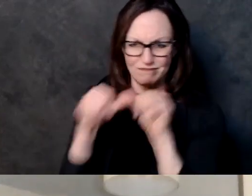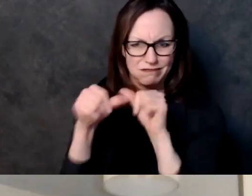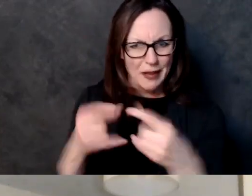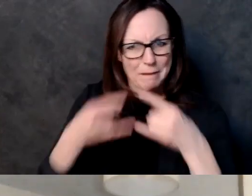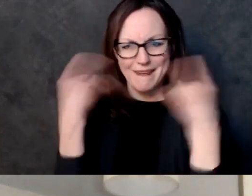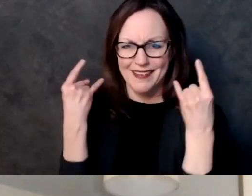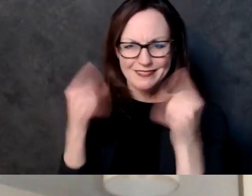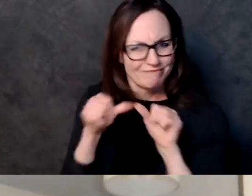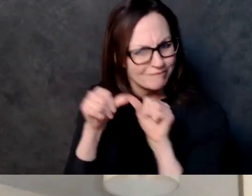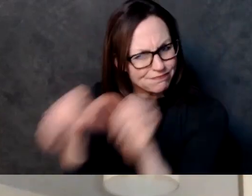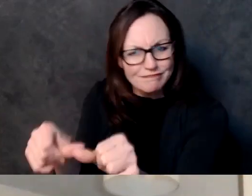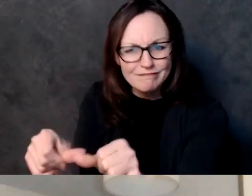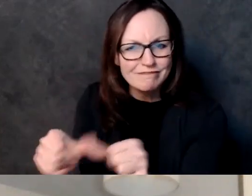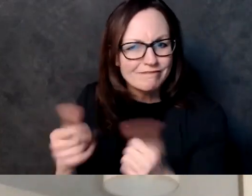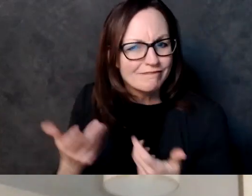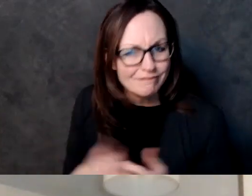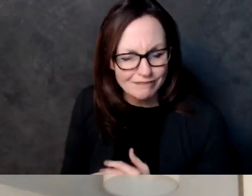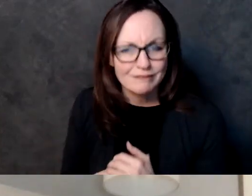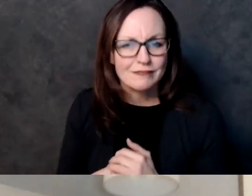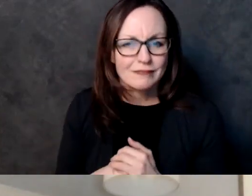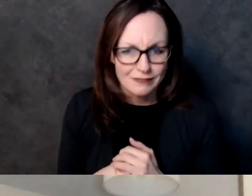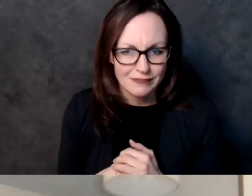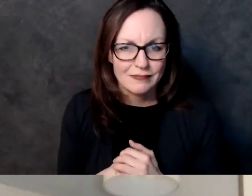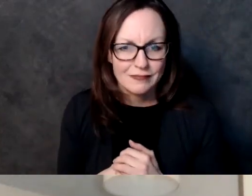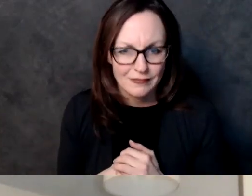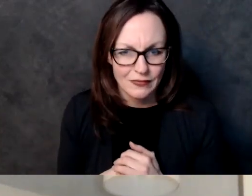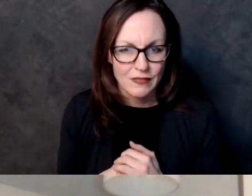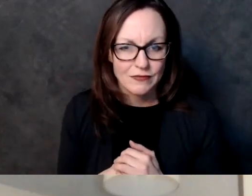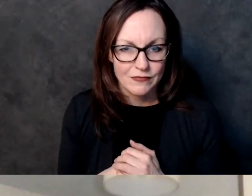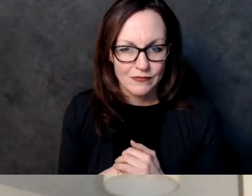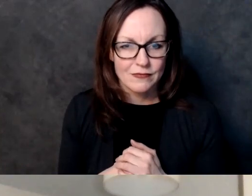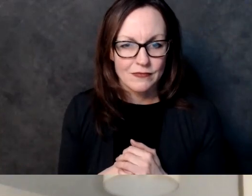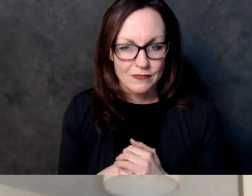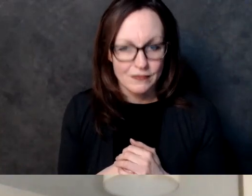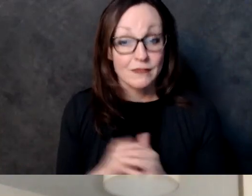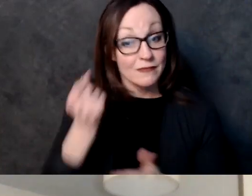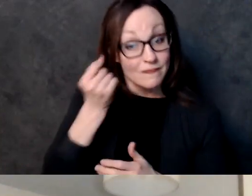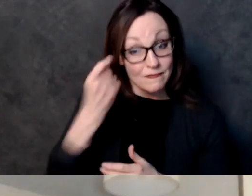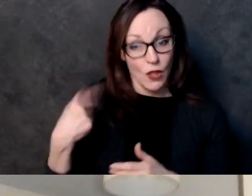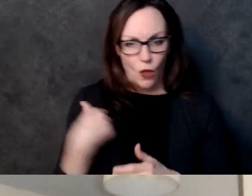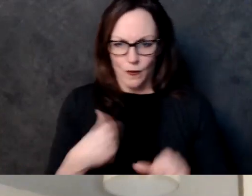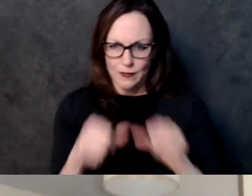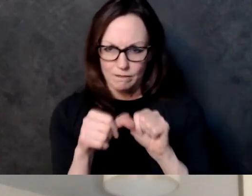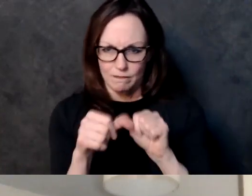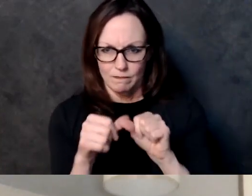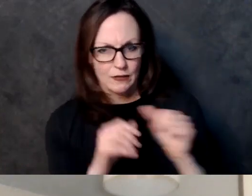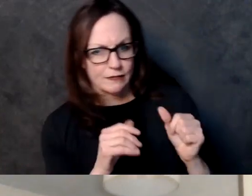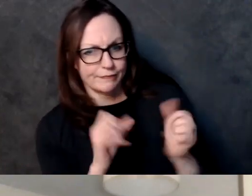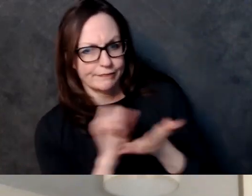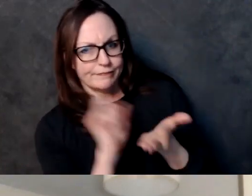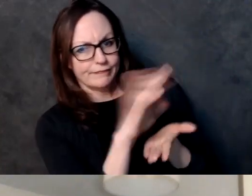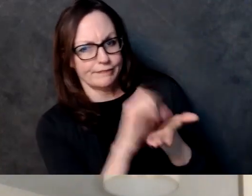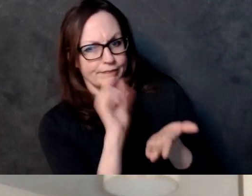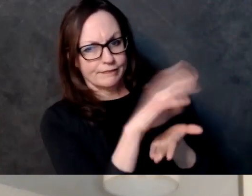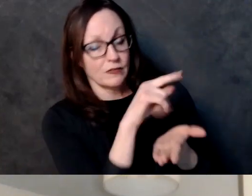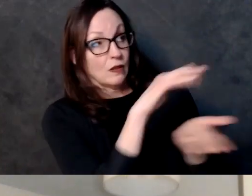good question a very good chance that some of the new relief will be passed at the federal level all eyes are on that there's the the battle between the 1.9 trillion dollar